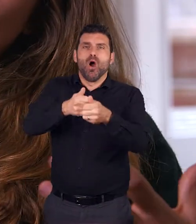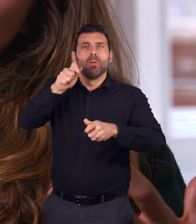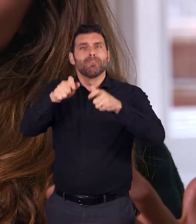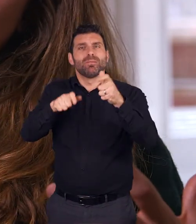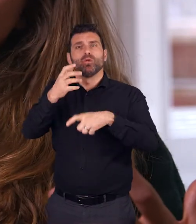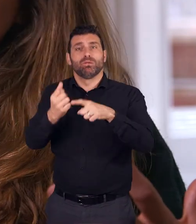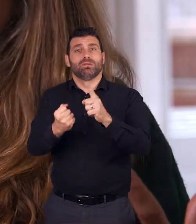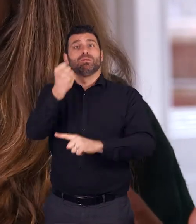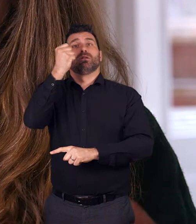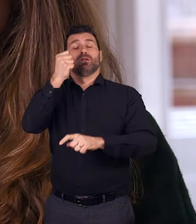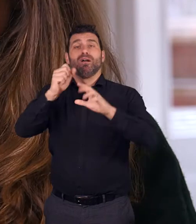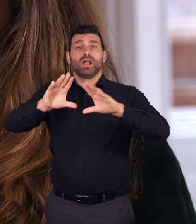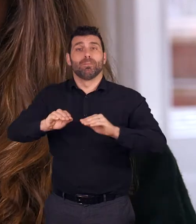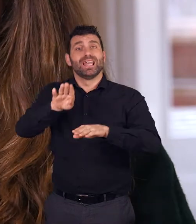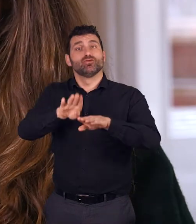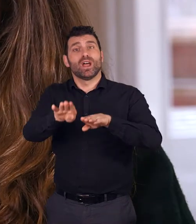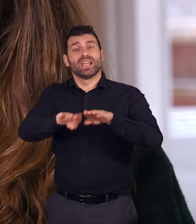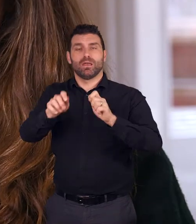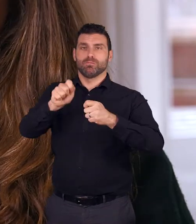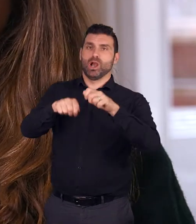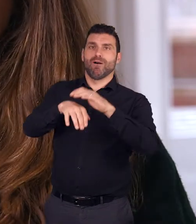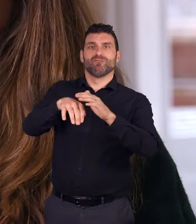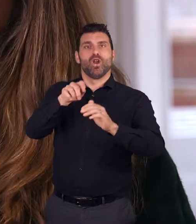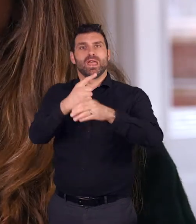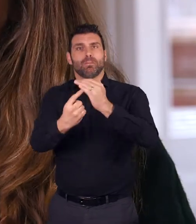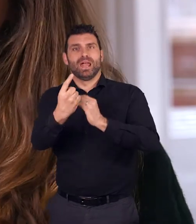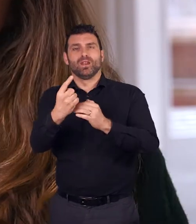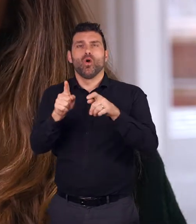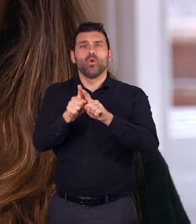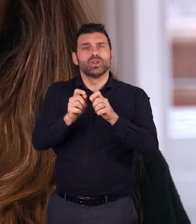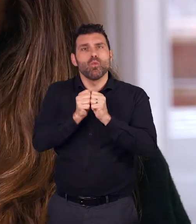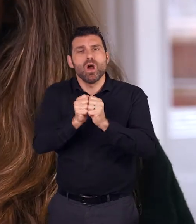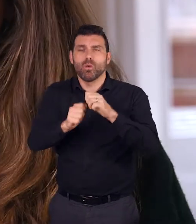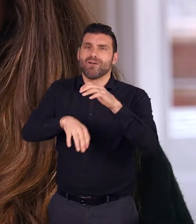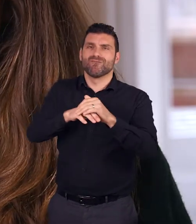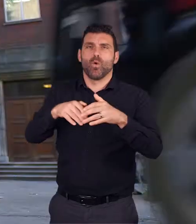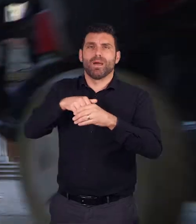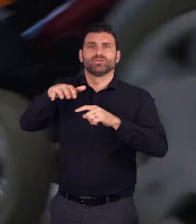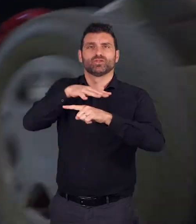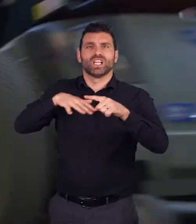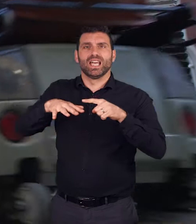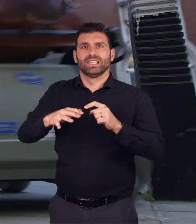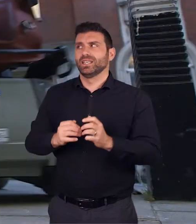they're able to become independent and worthwhile members of society